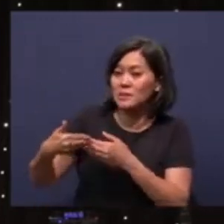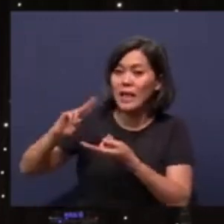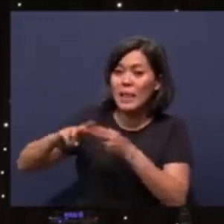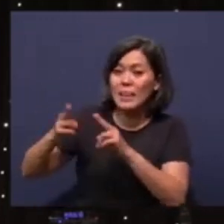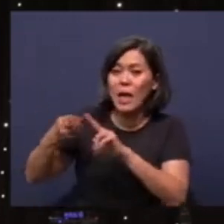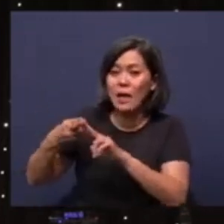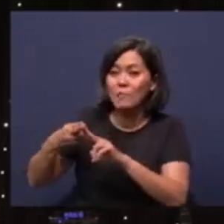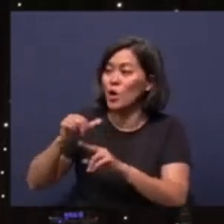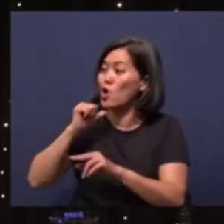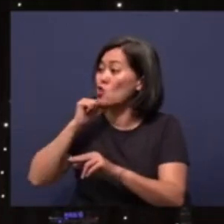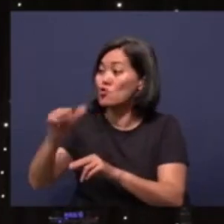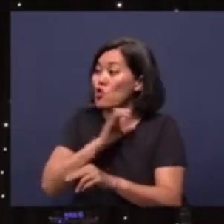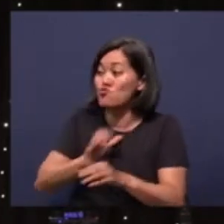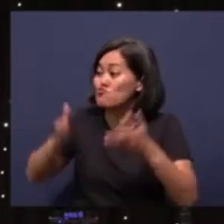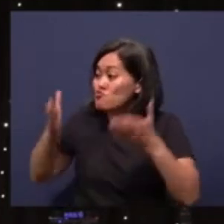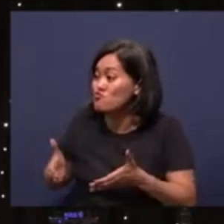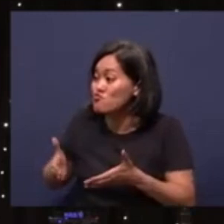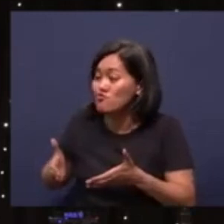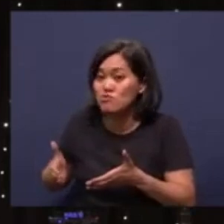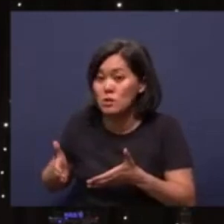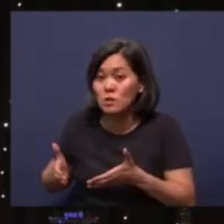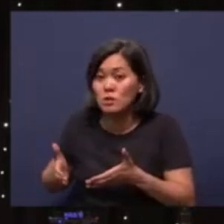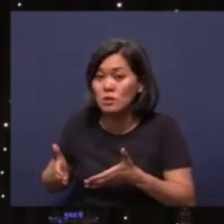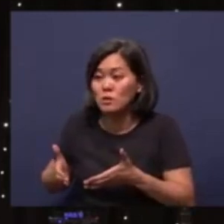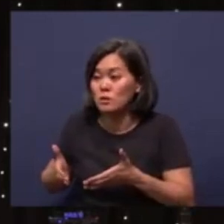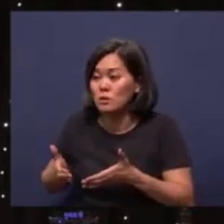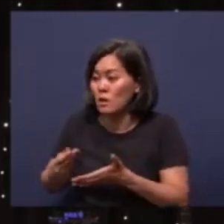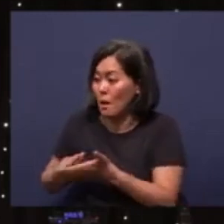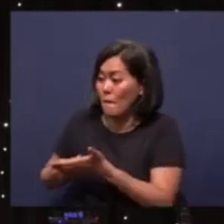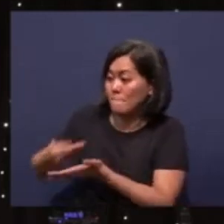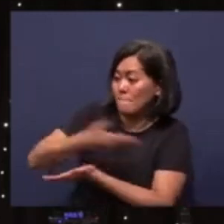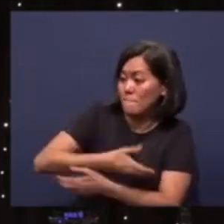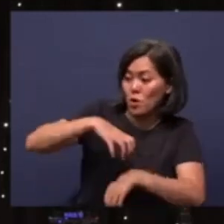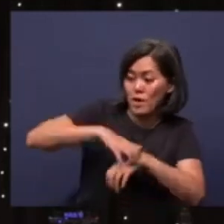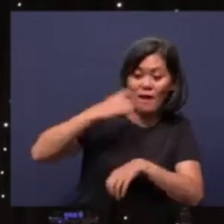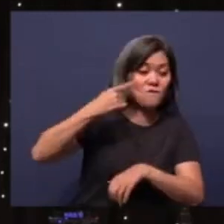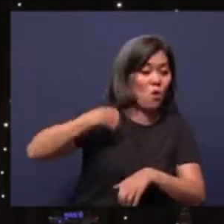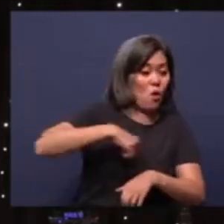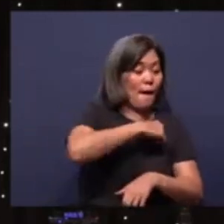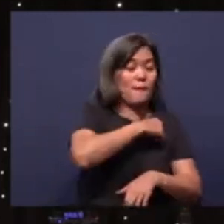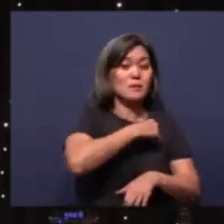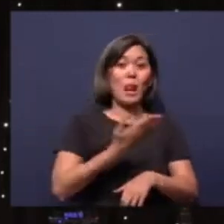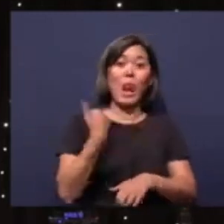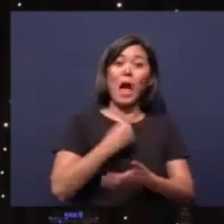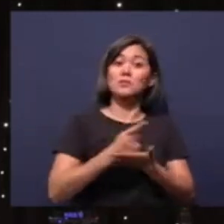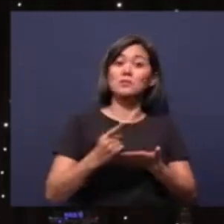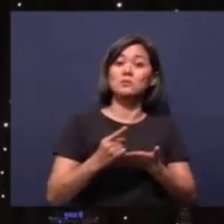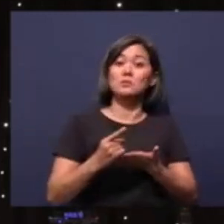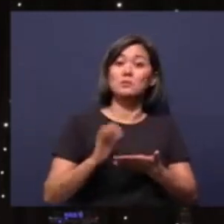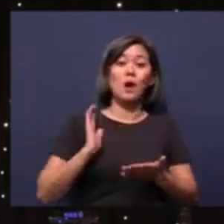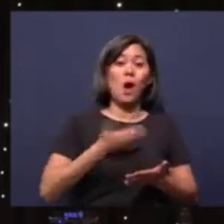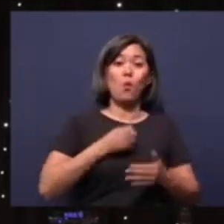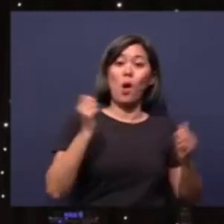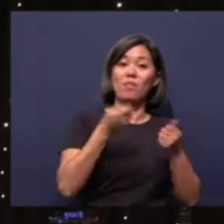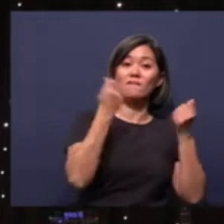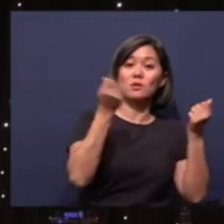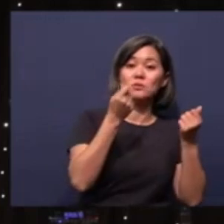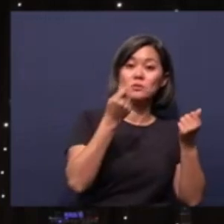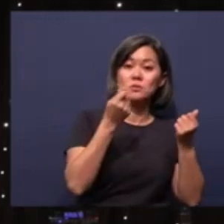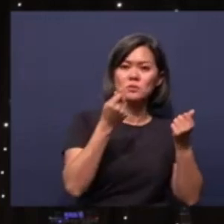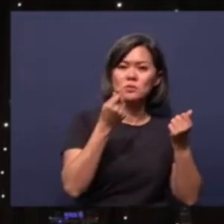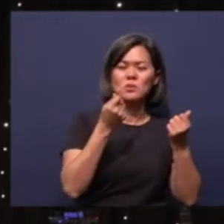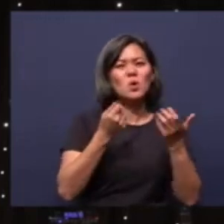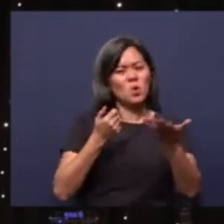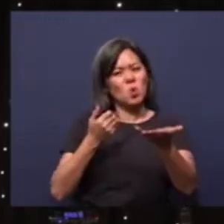a guest, bought the cake for us last week, our anniversary. So,